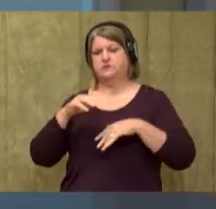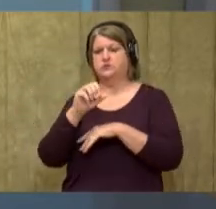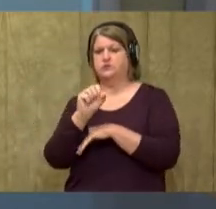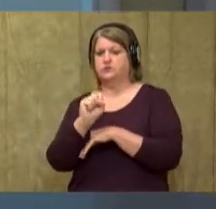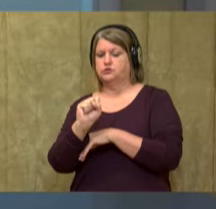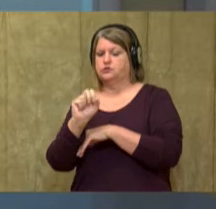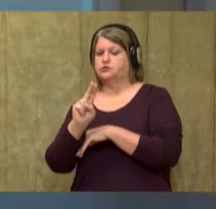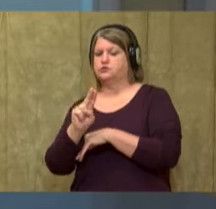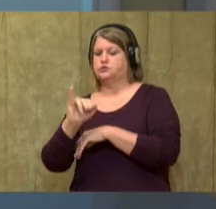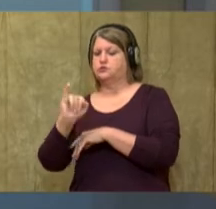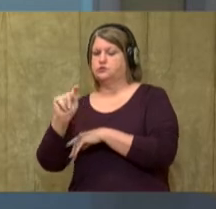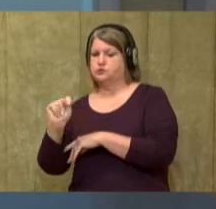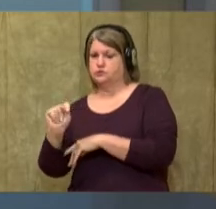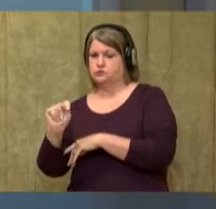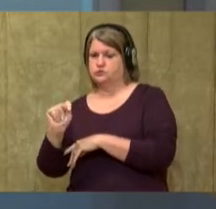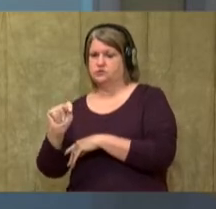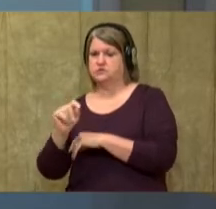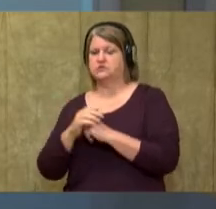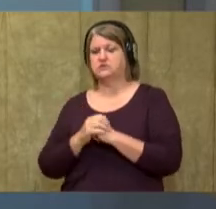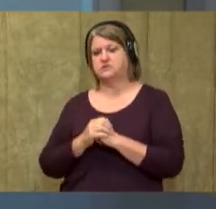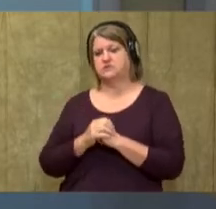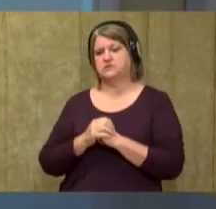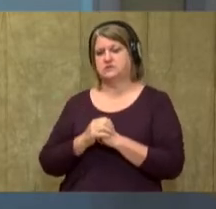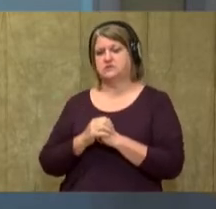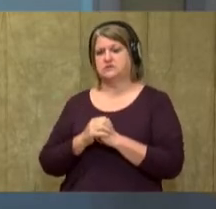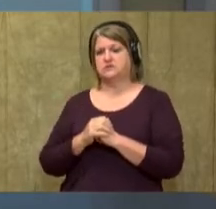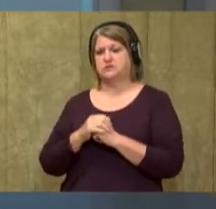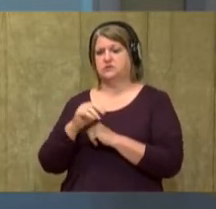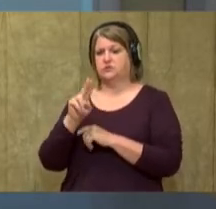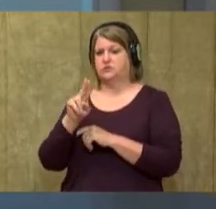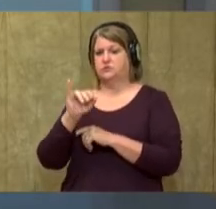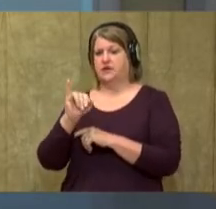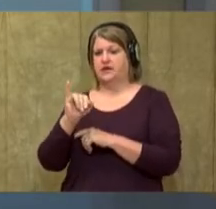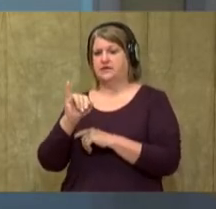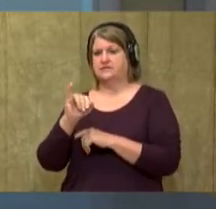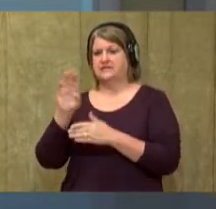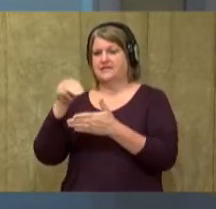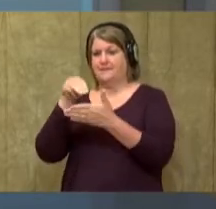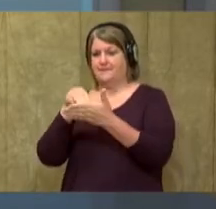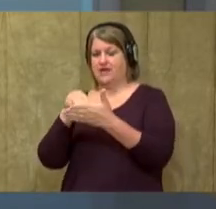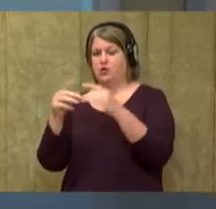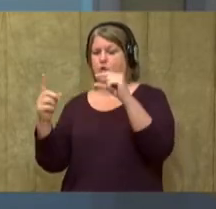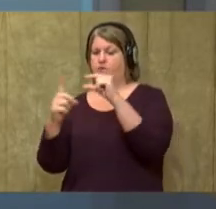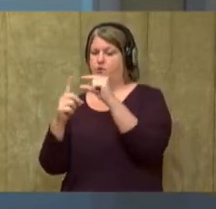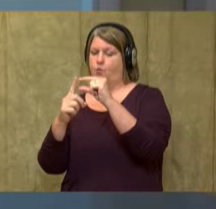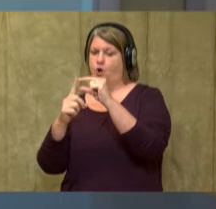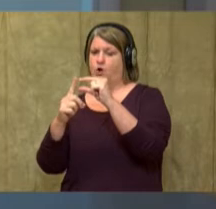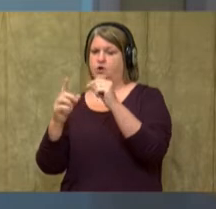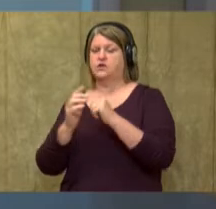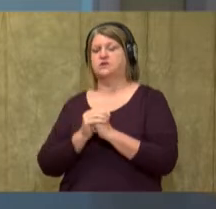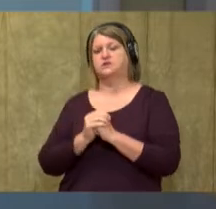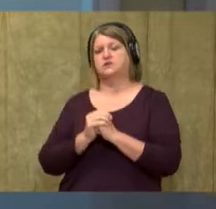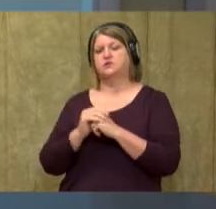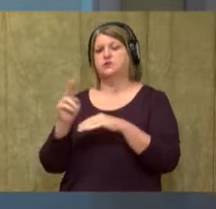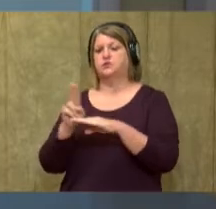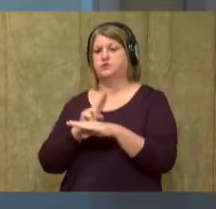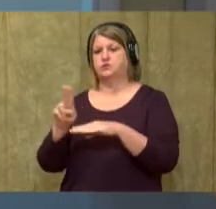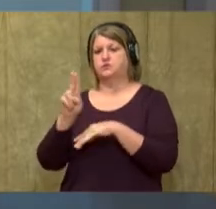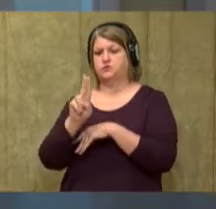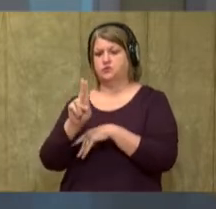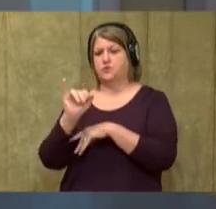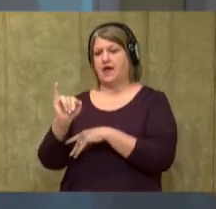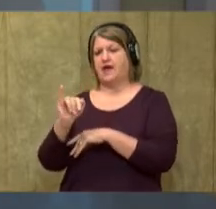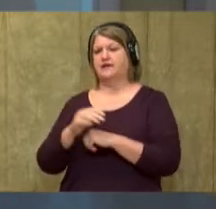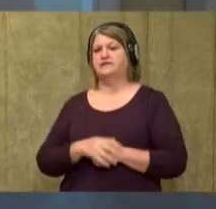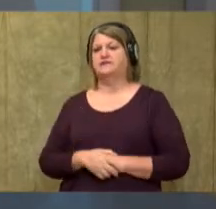We heard it in the middle. So, that means we're going to use U-I.